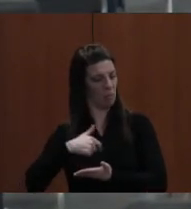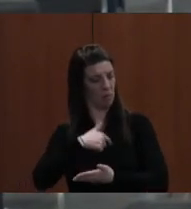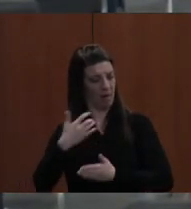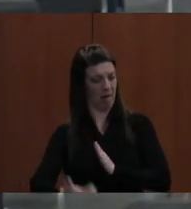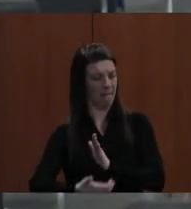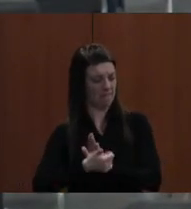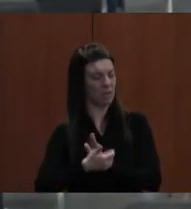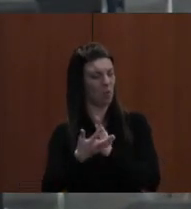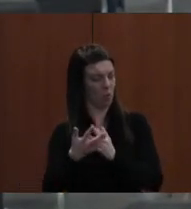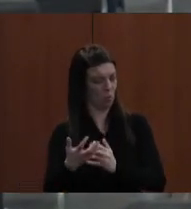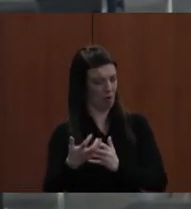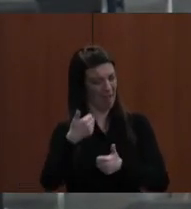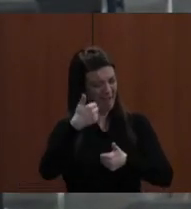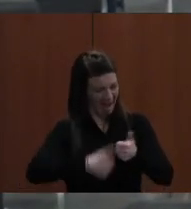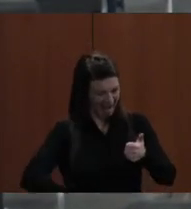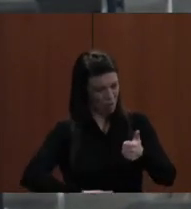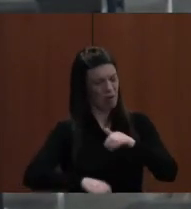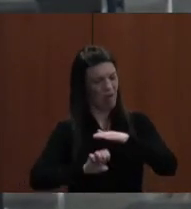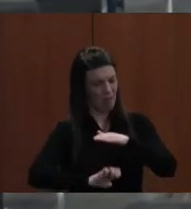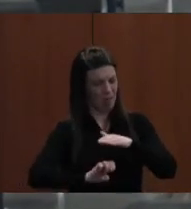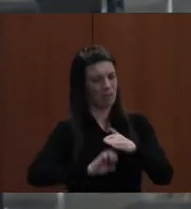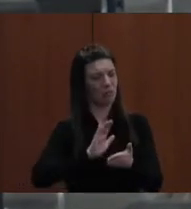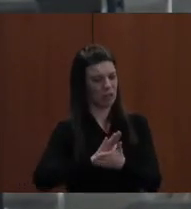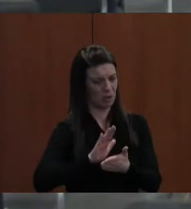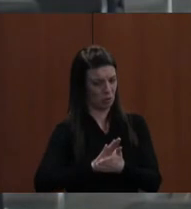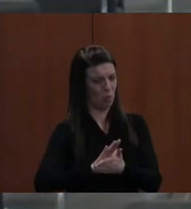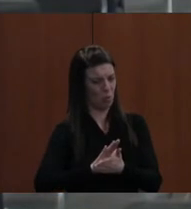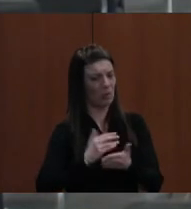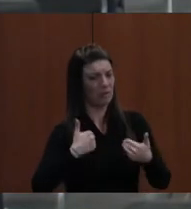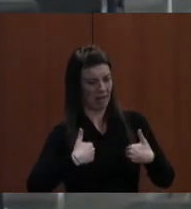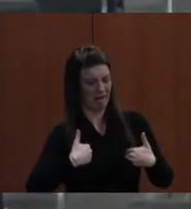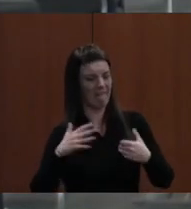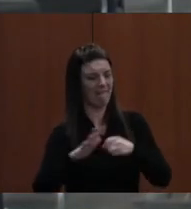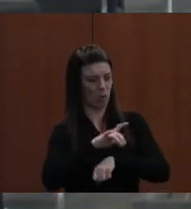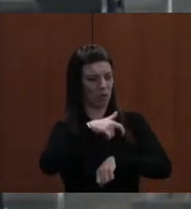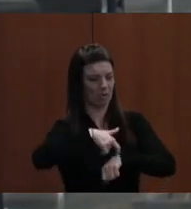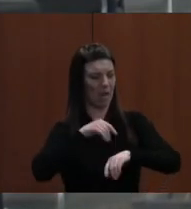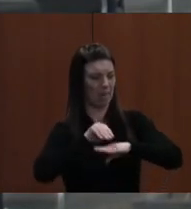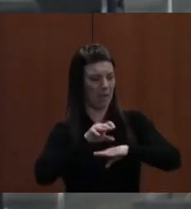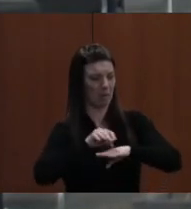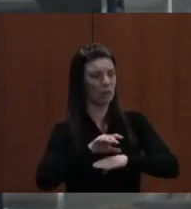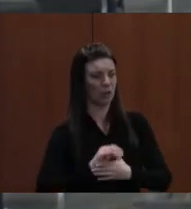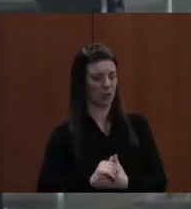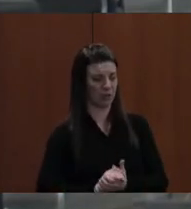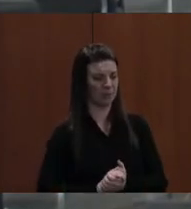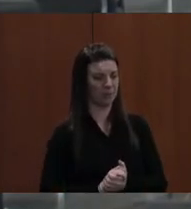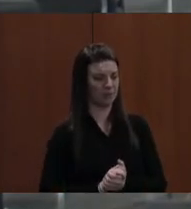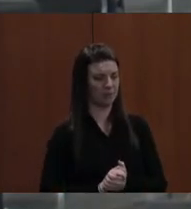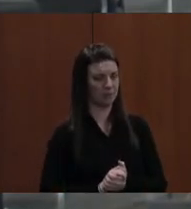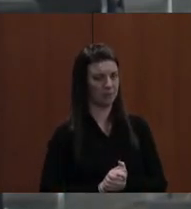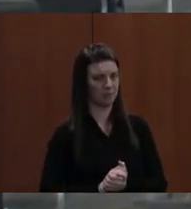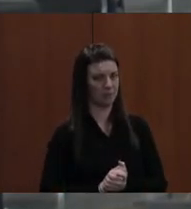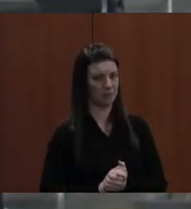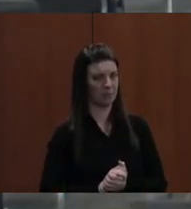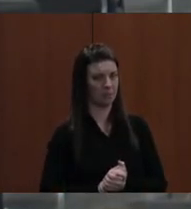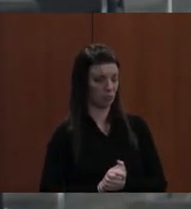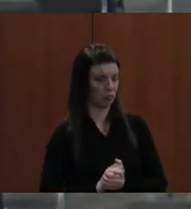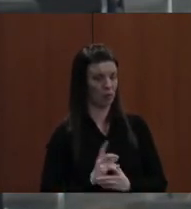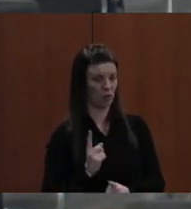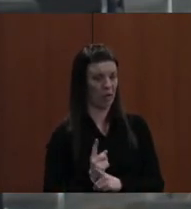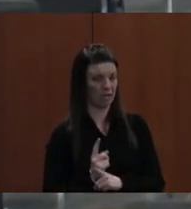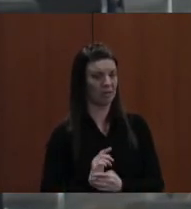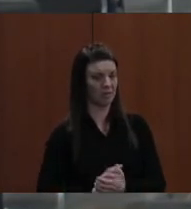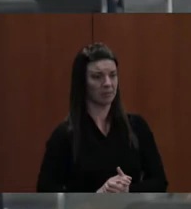to have a full-time counselor. Correct? Yes, ma'am.